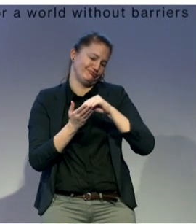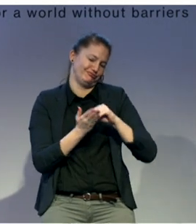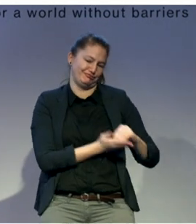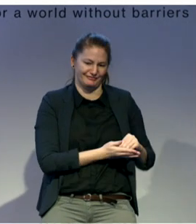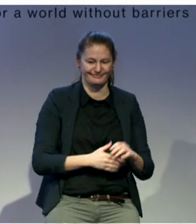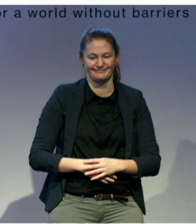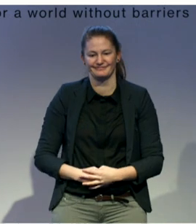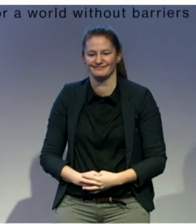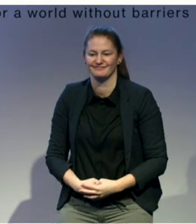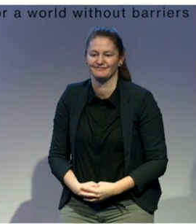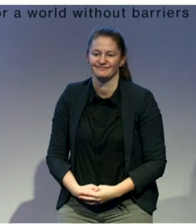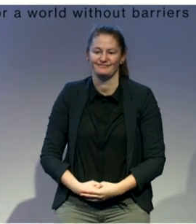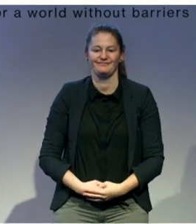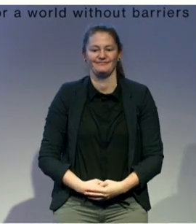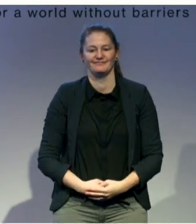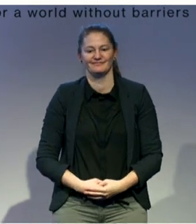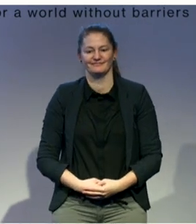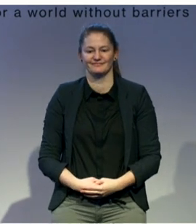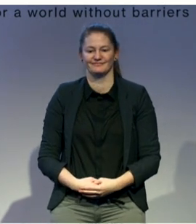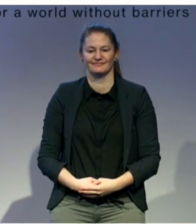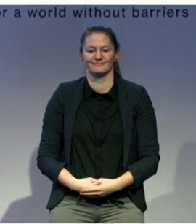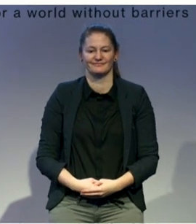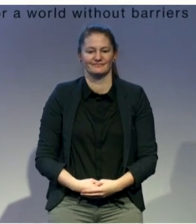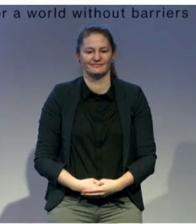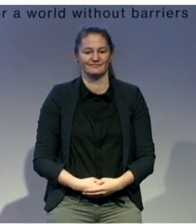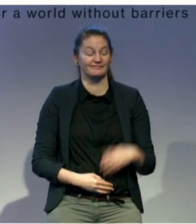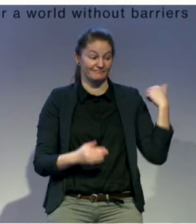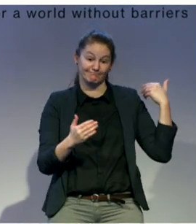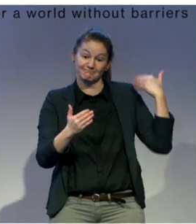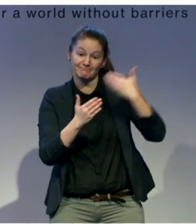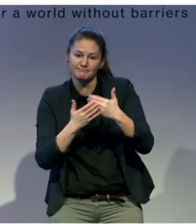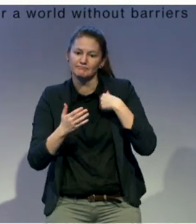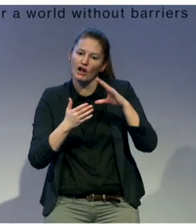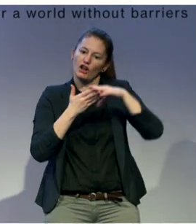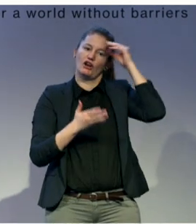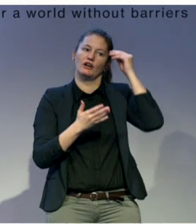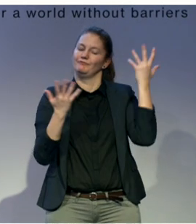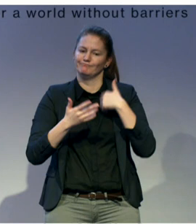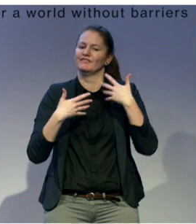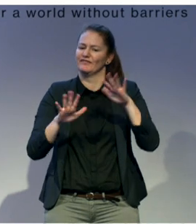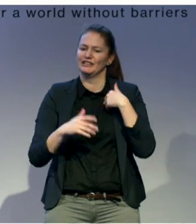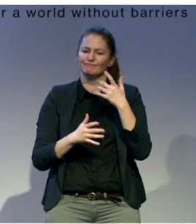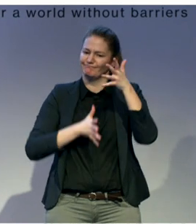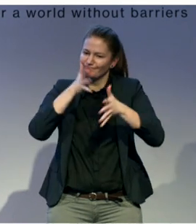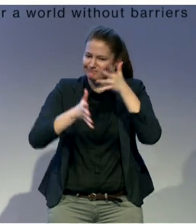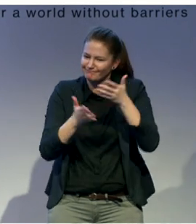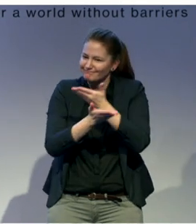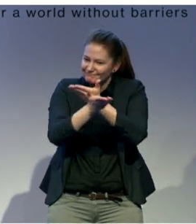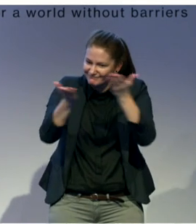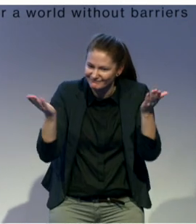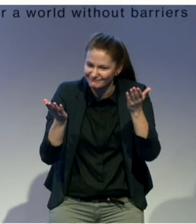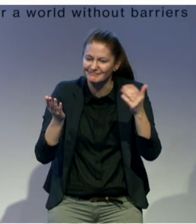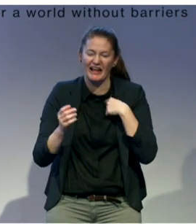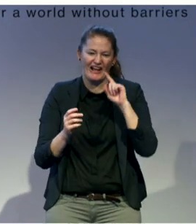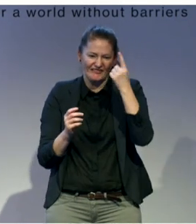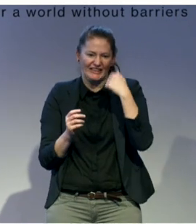So in terms of what we've learned so far, I think, as I said, early days. But one of the things that has come